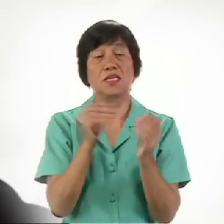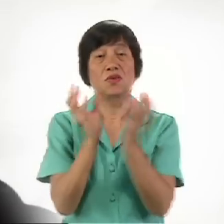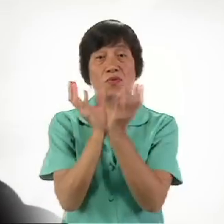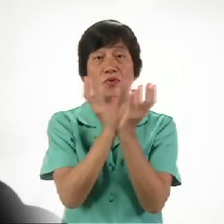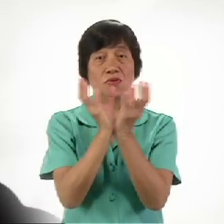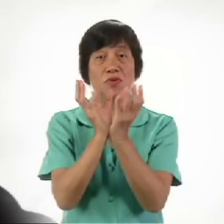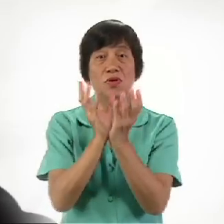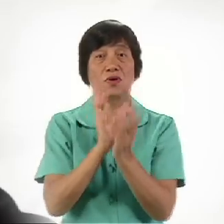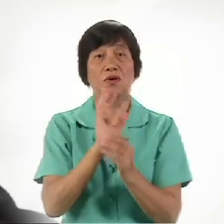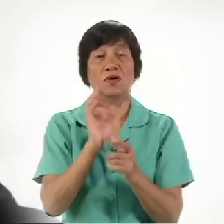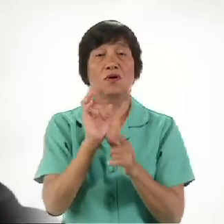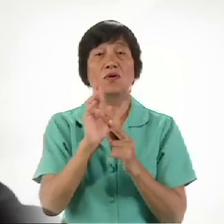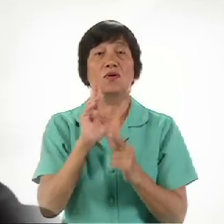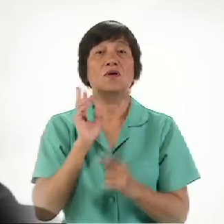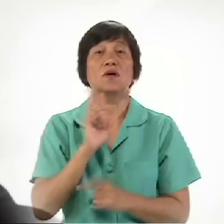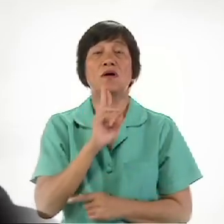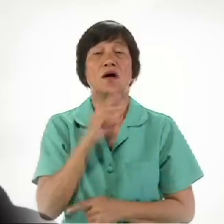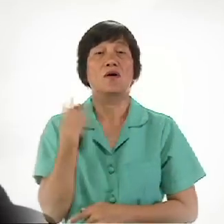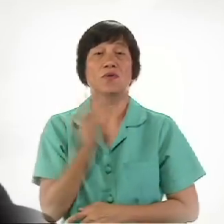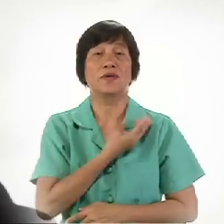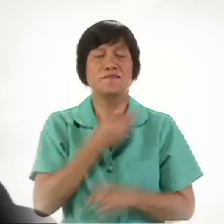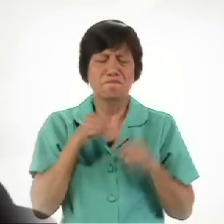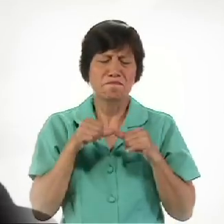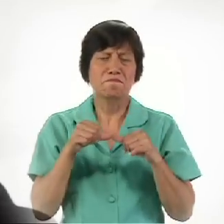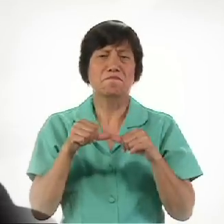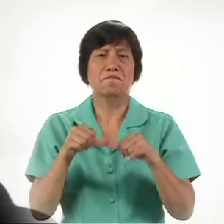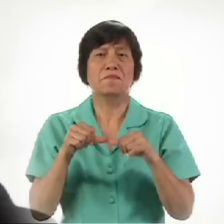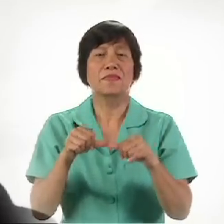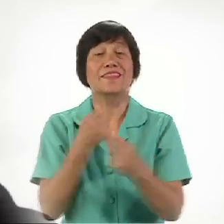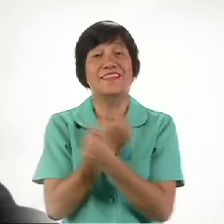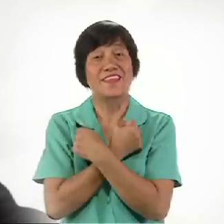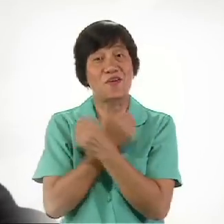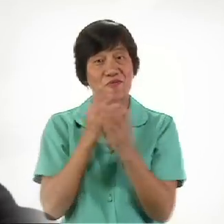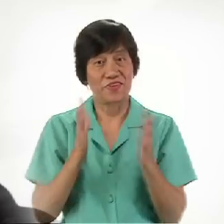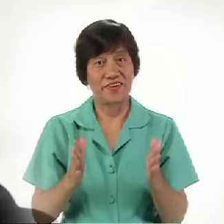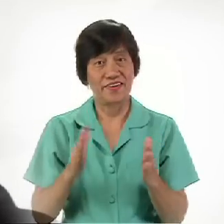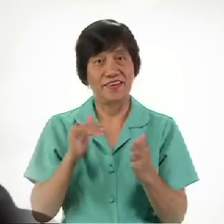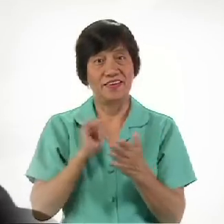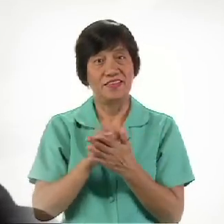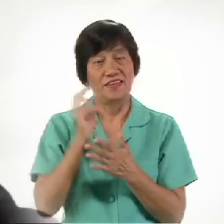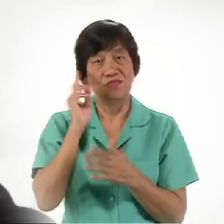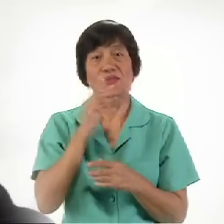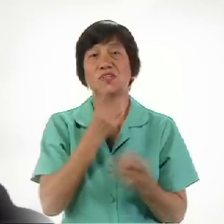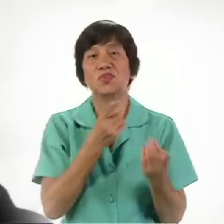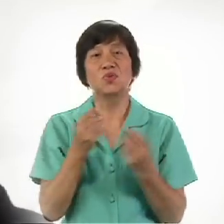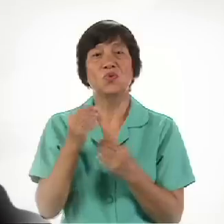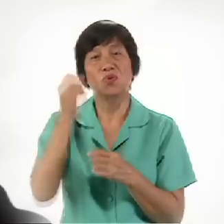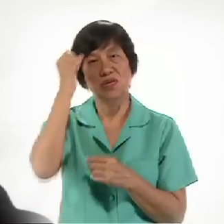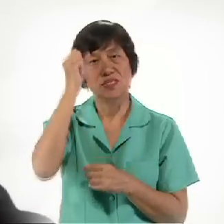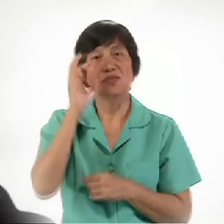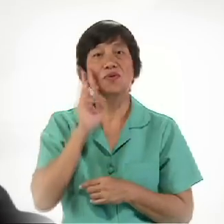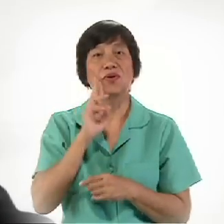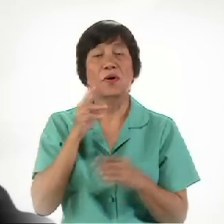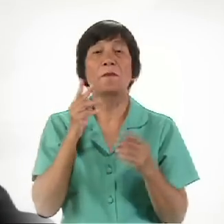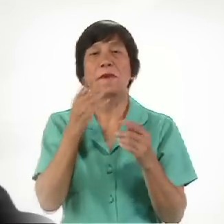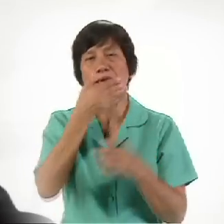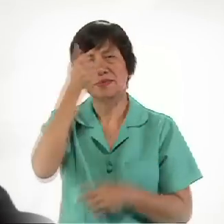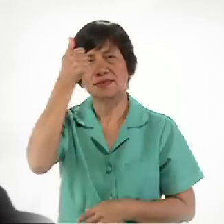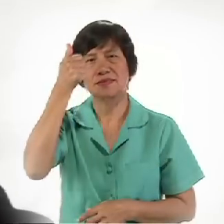The persistent Lover That will Do His or her Best